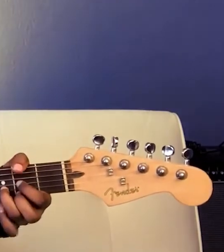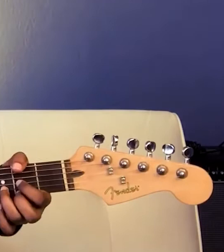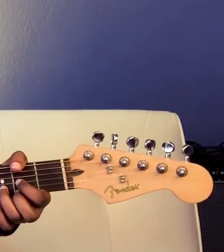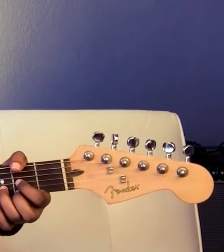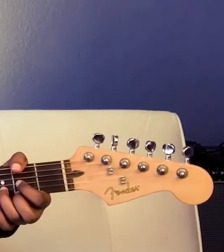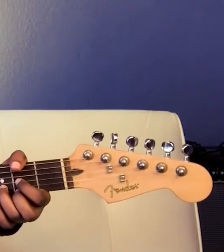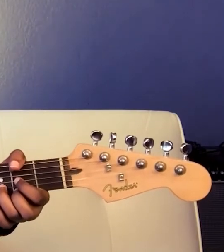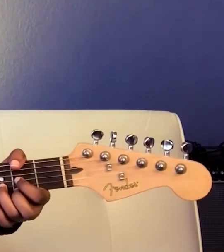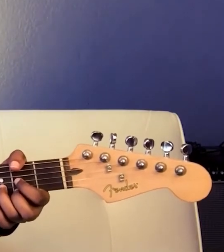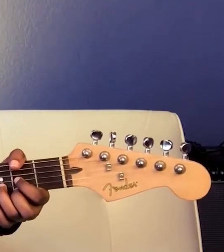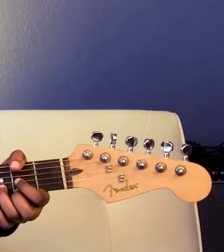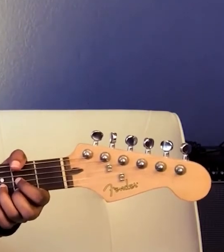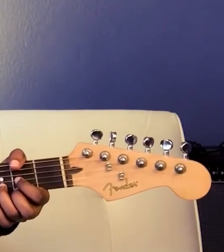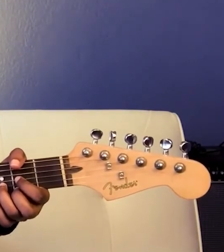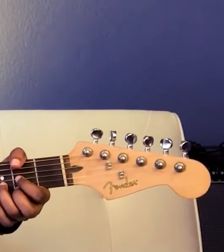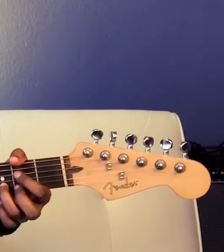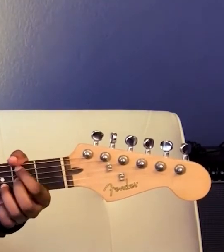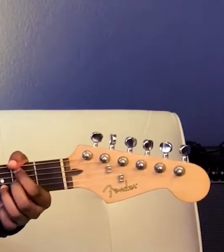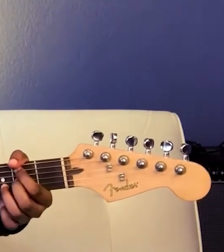Amen.